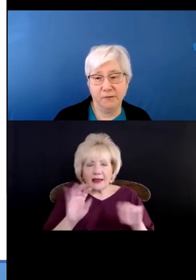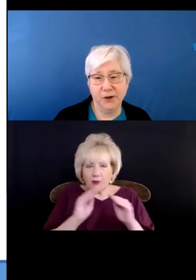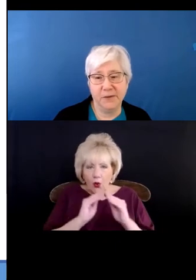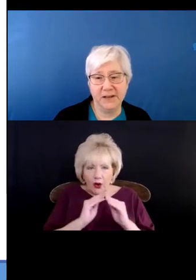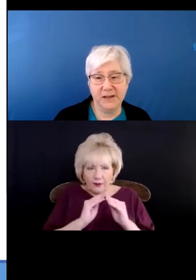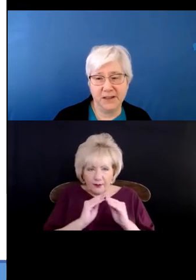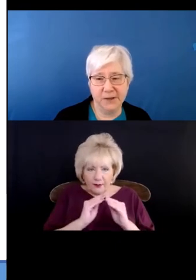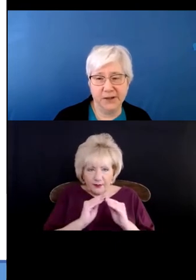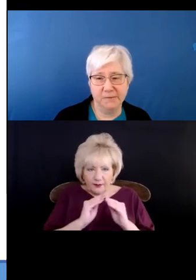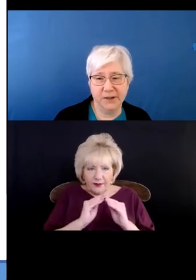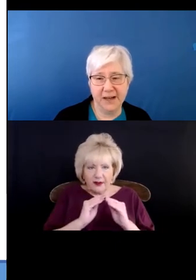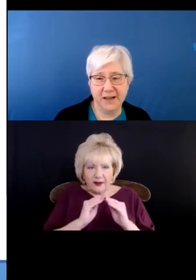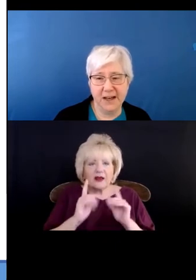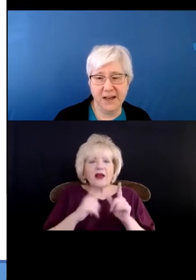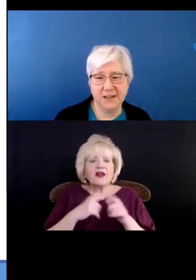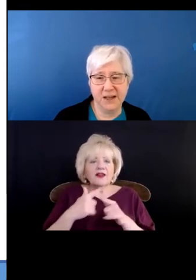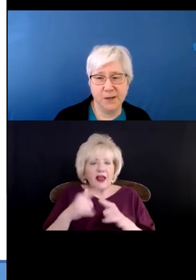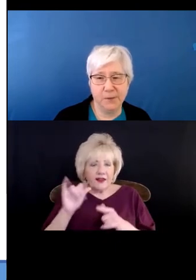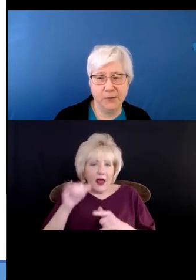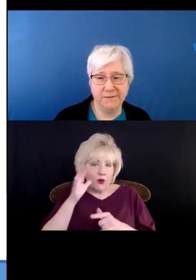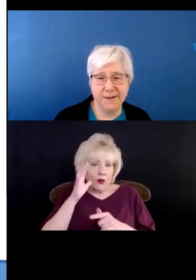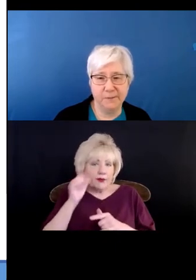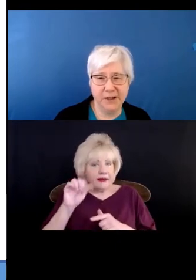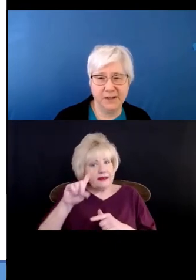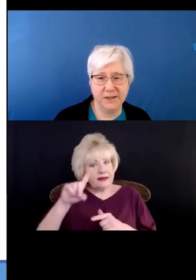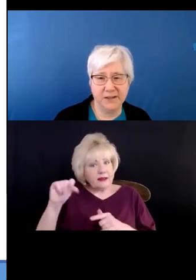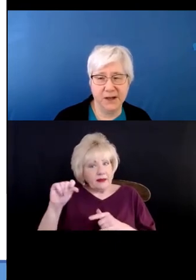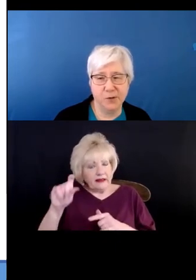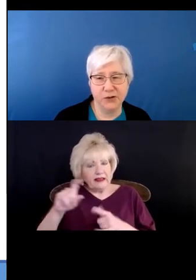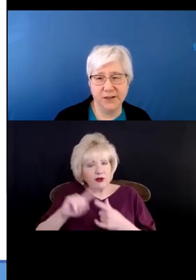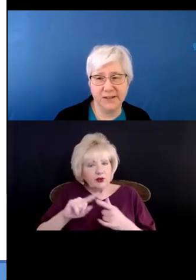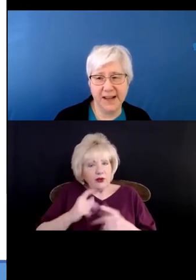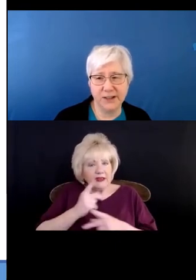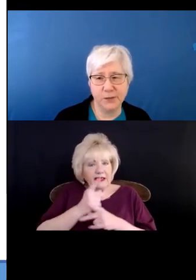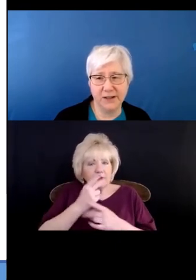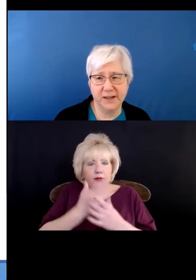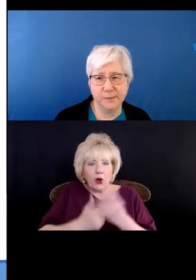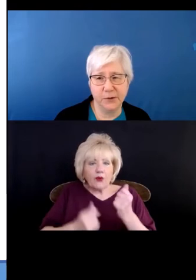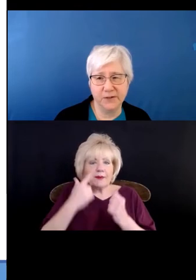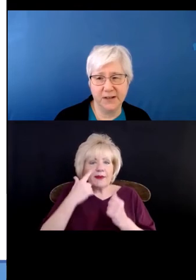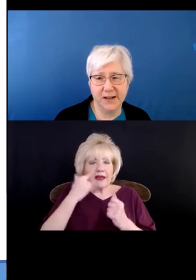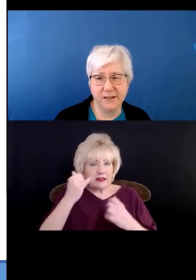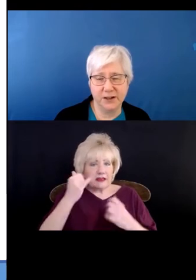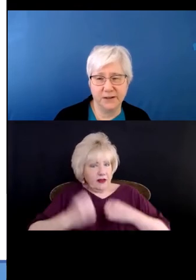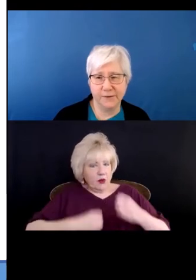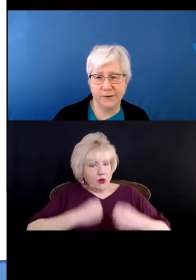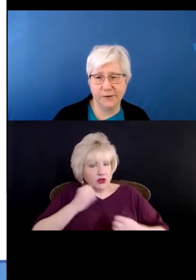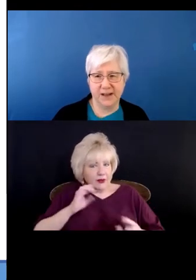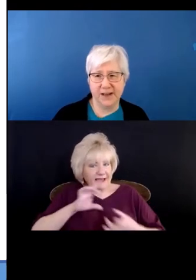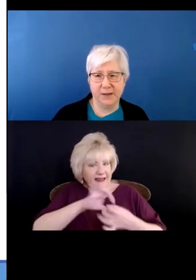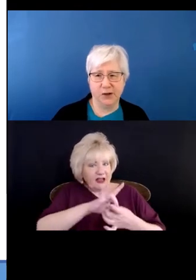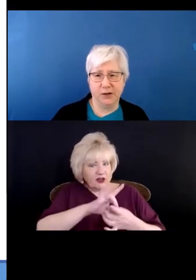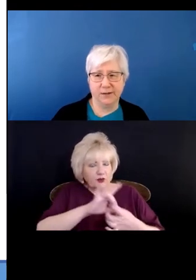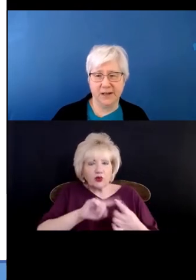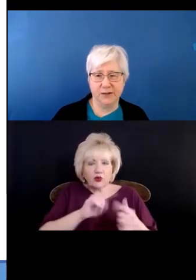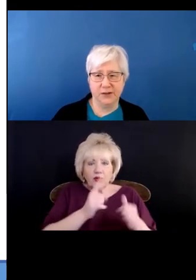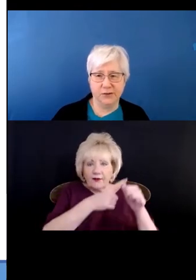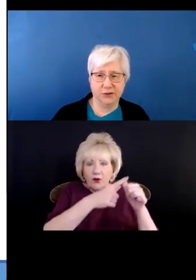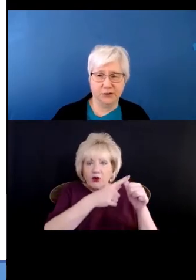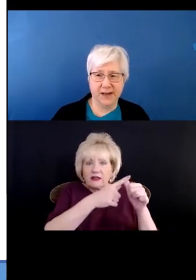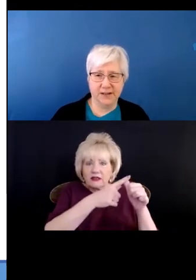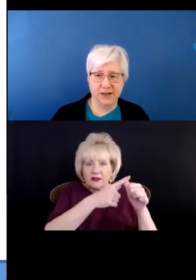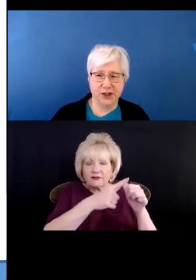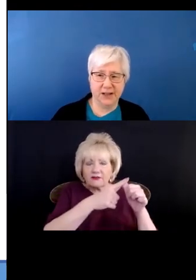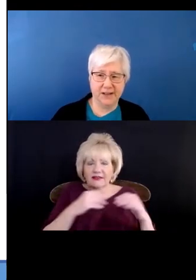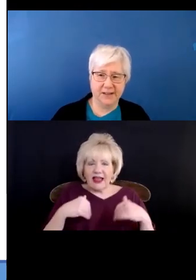There would be a disability related need to keep both of them because of the emotional attachment that the person has to the first animal. They need to